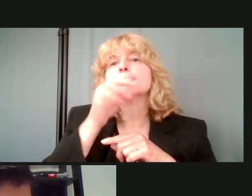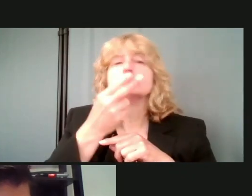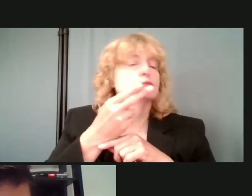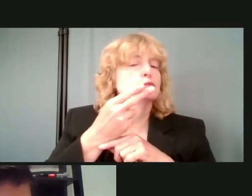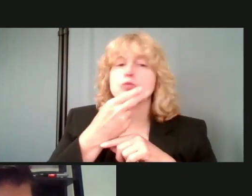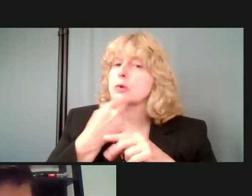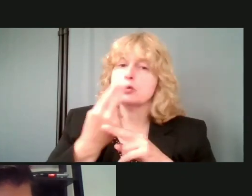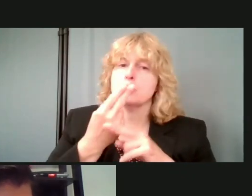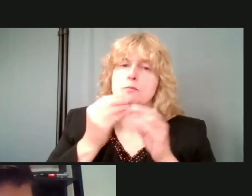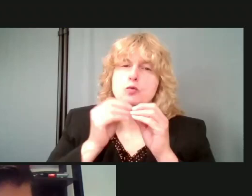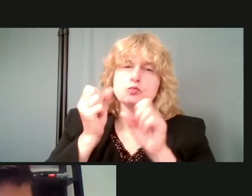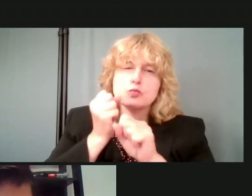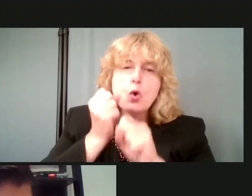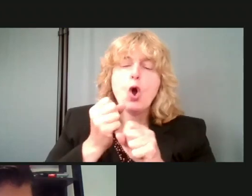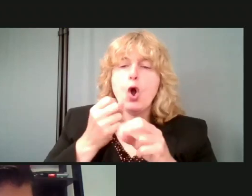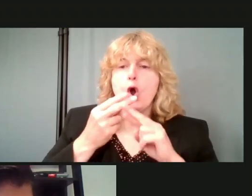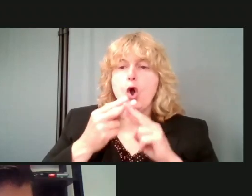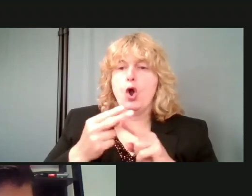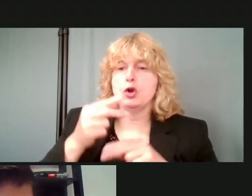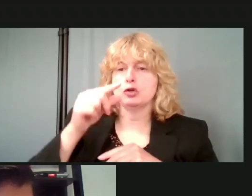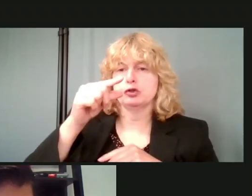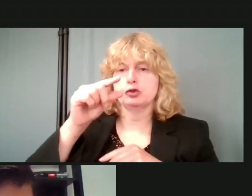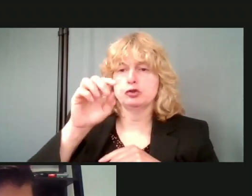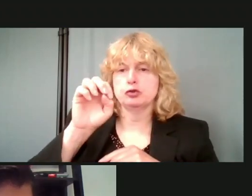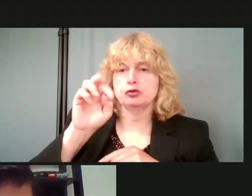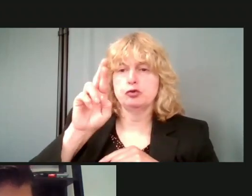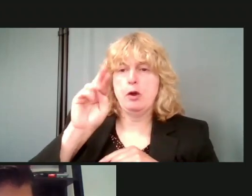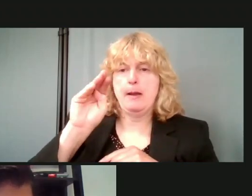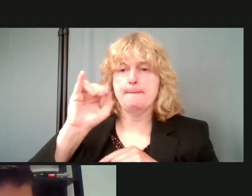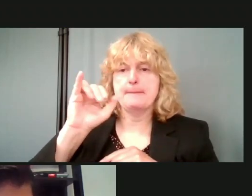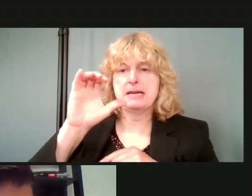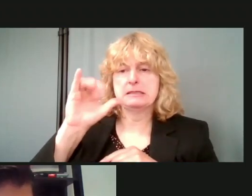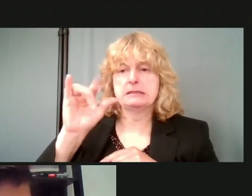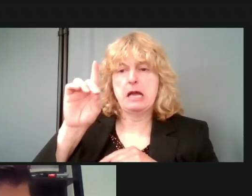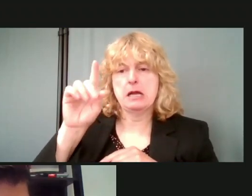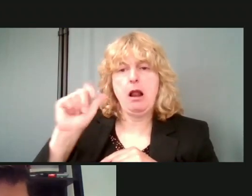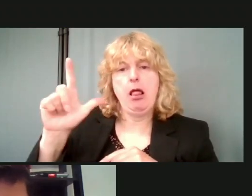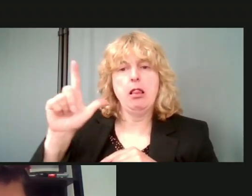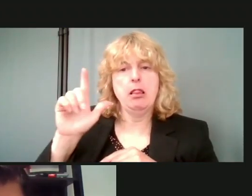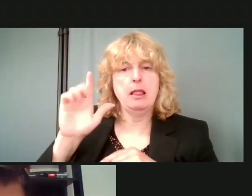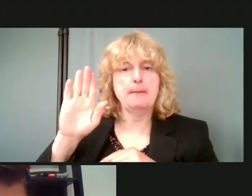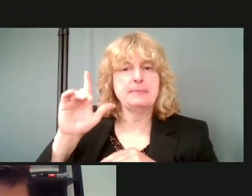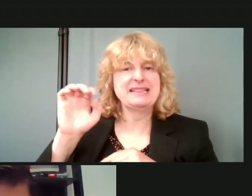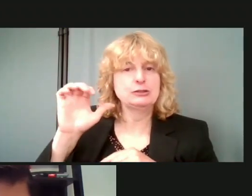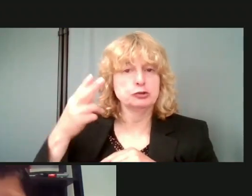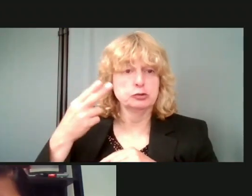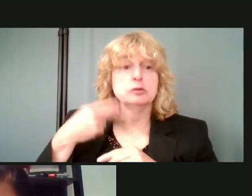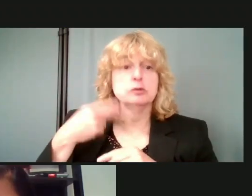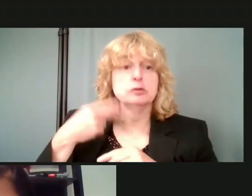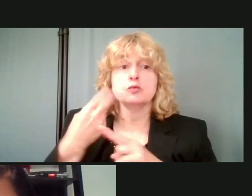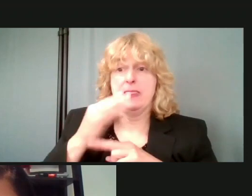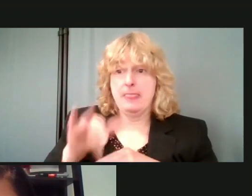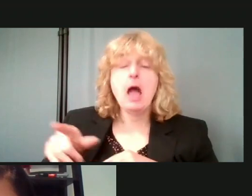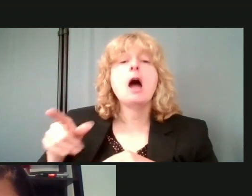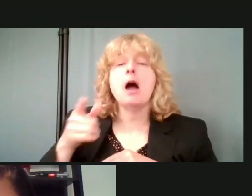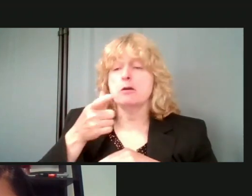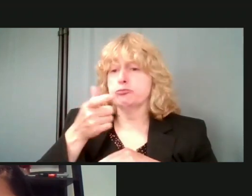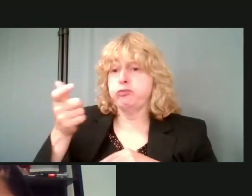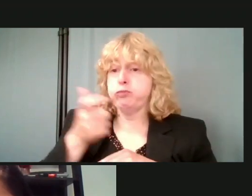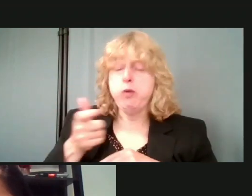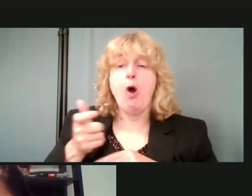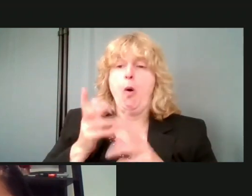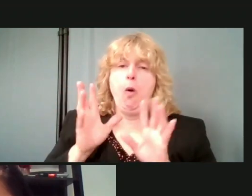uh, I encourage people to look at that because I found when I use that solution, the mold just was gone in minutes. And, uh,